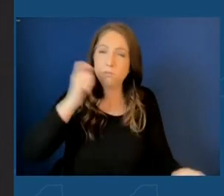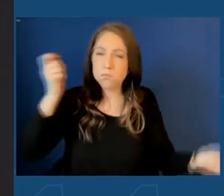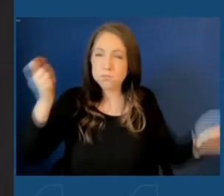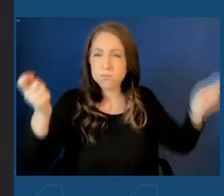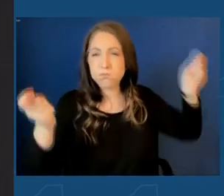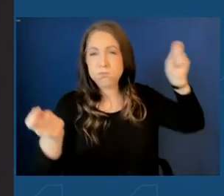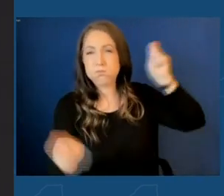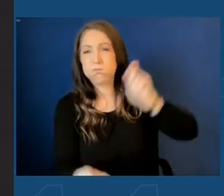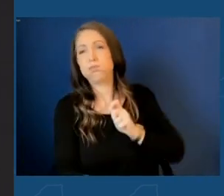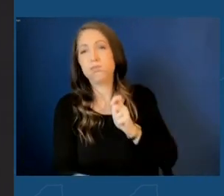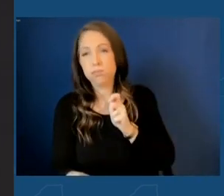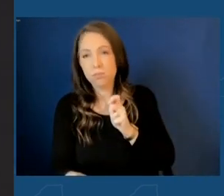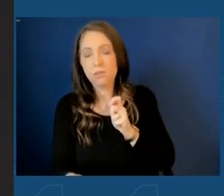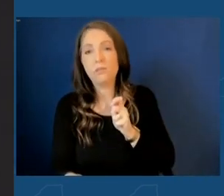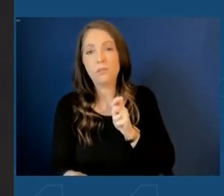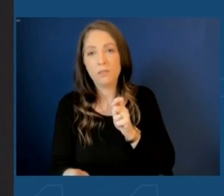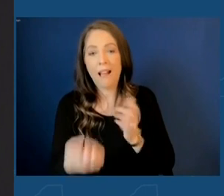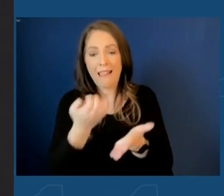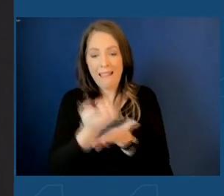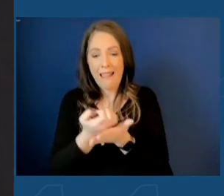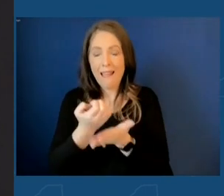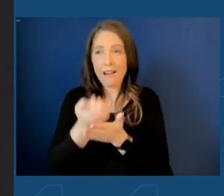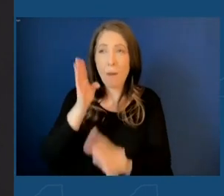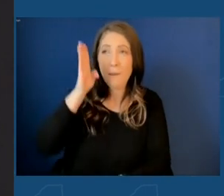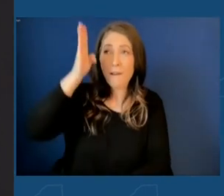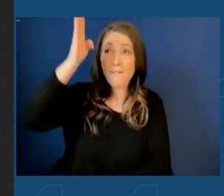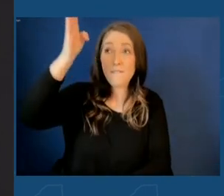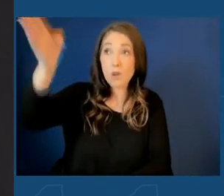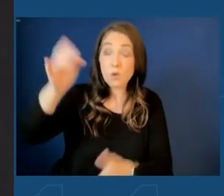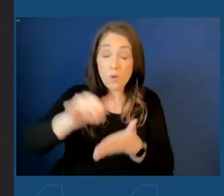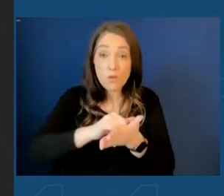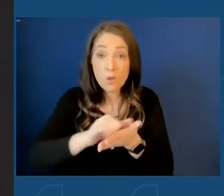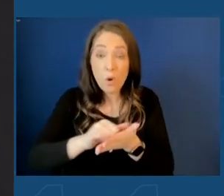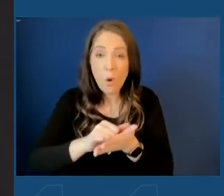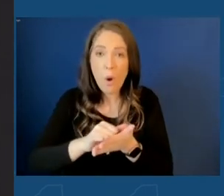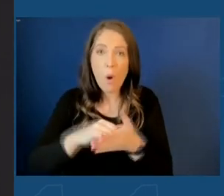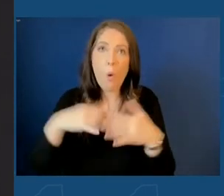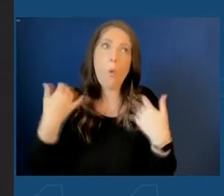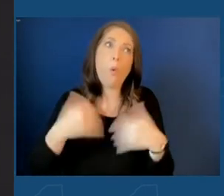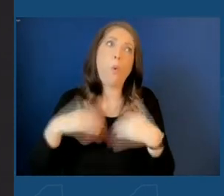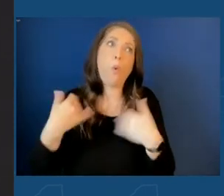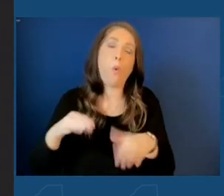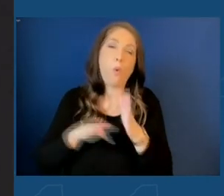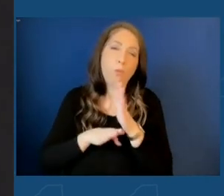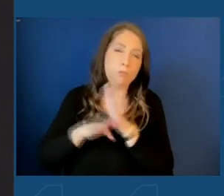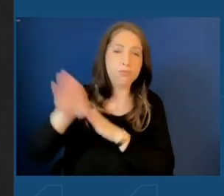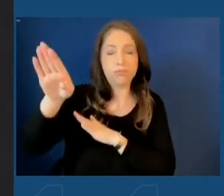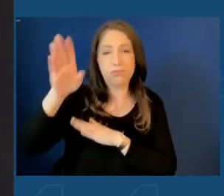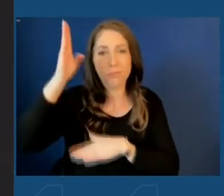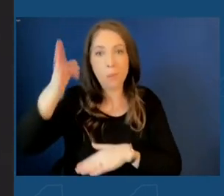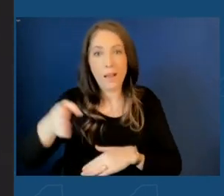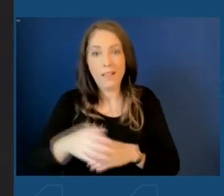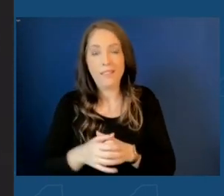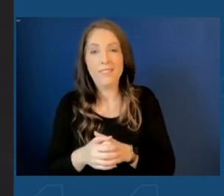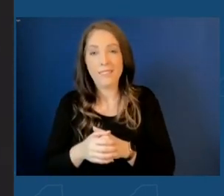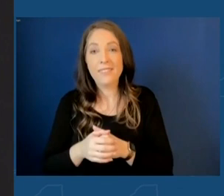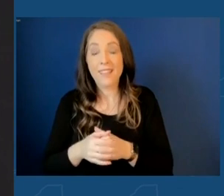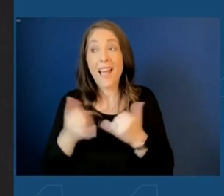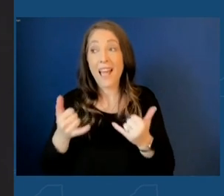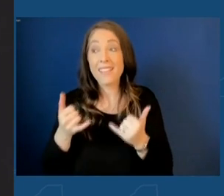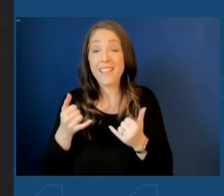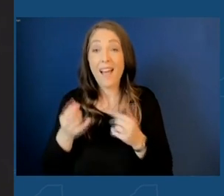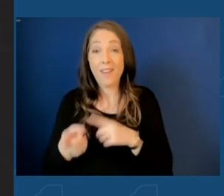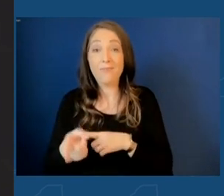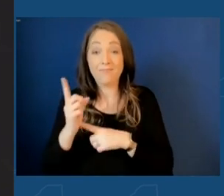possibility that the economic future of New York State is now beyond imagination. And now that moment has arrived.